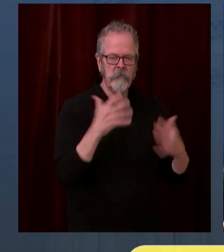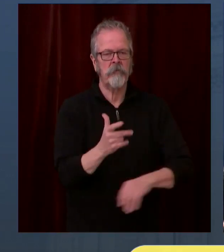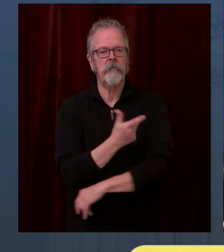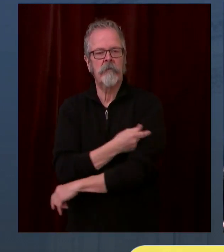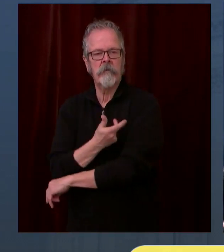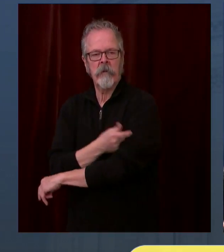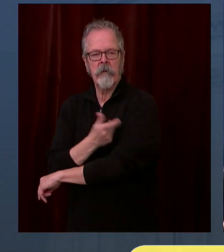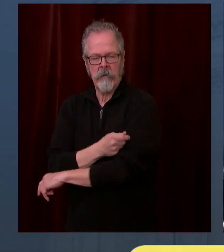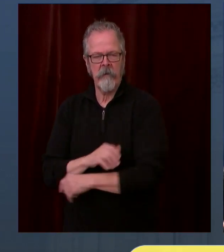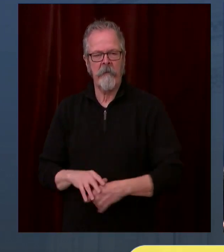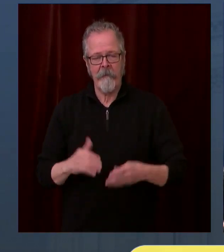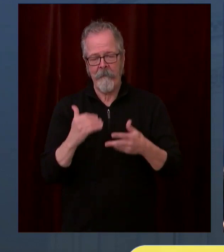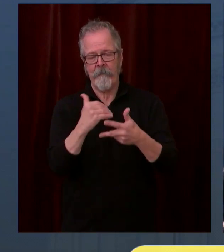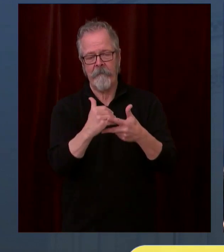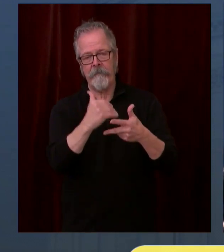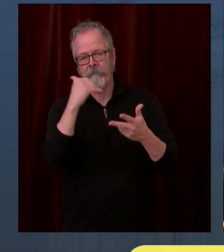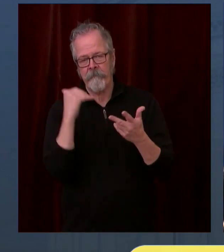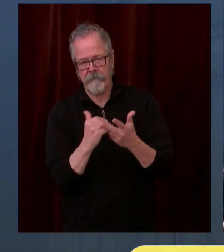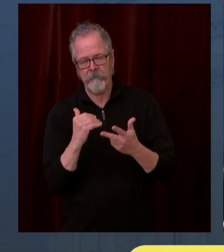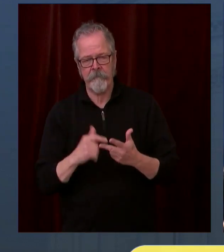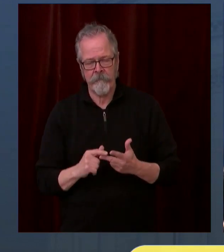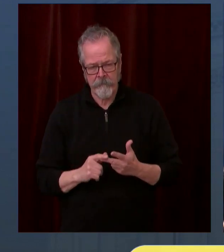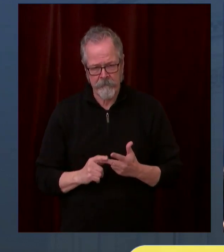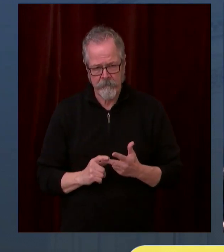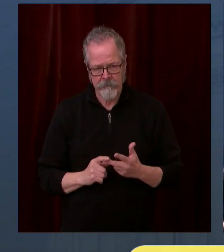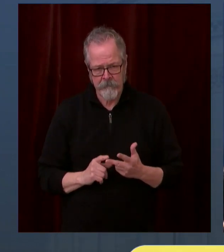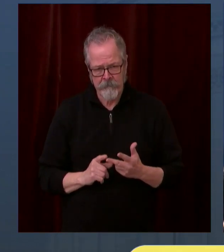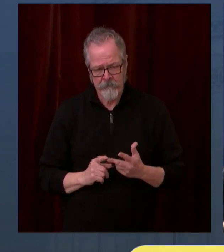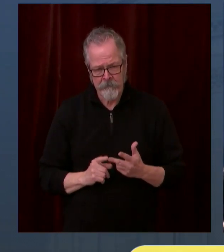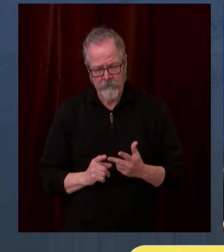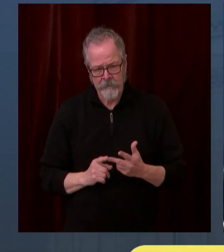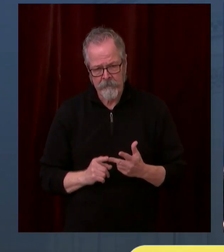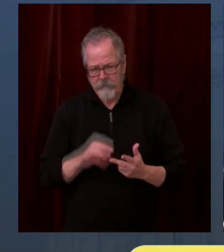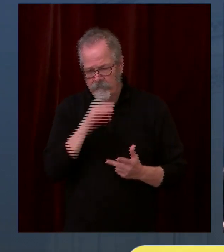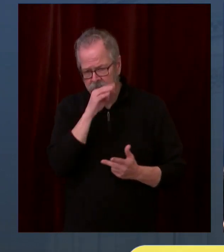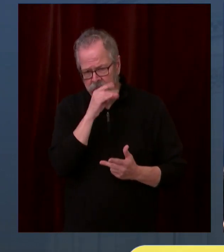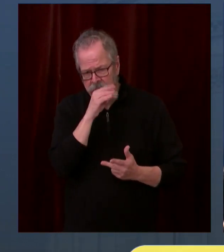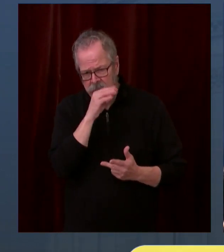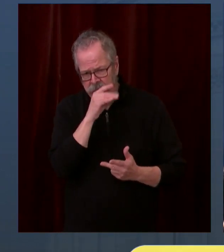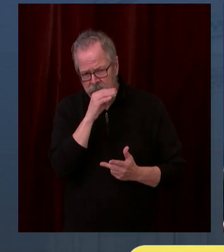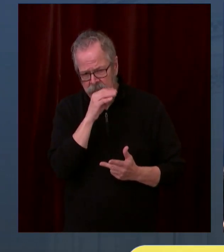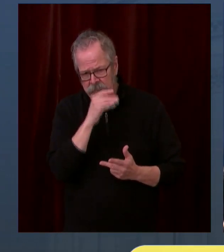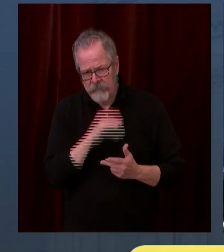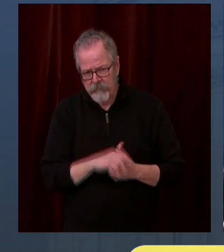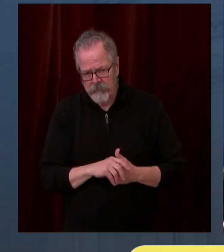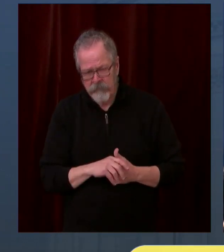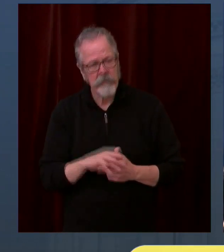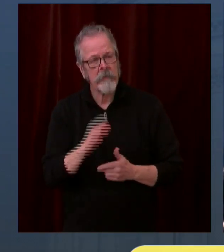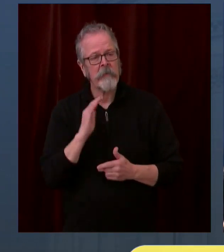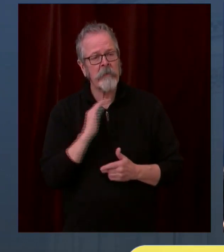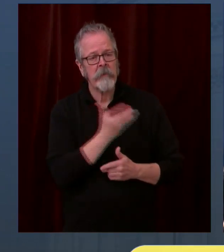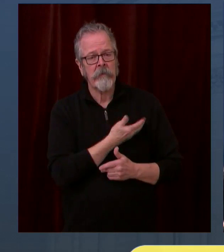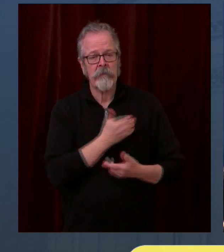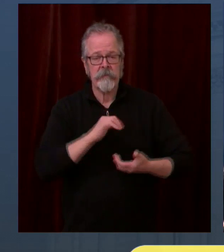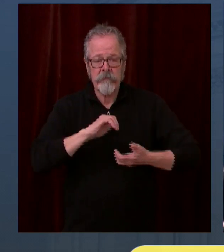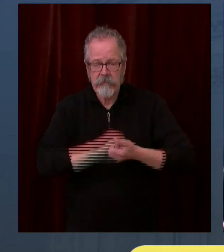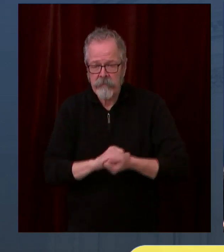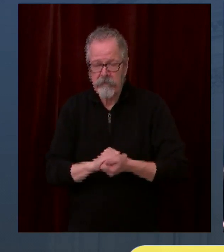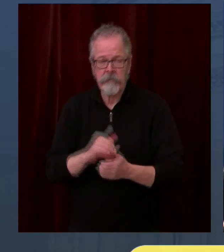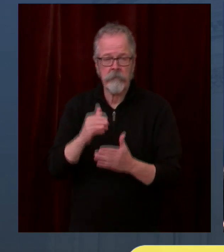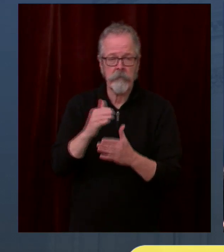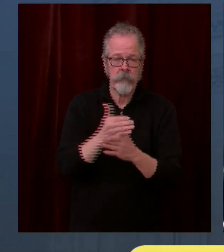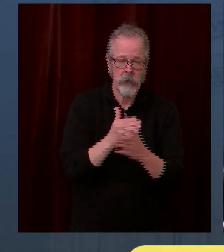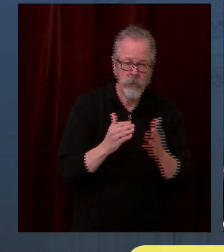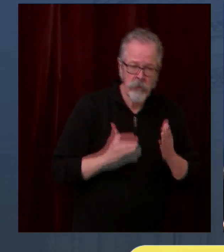increase the aspirations of our partners. And it's one of the reasons we've established a goal of 45,000